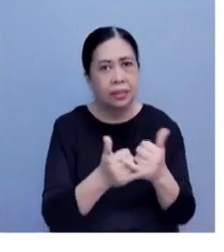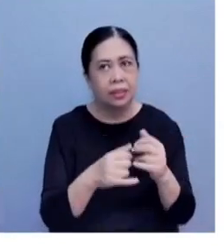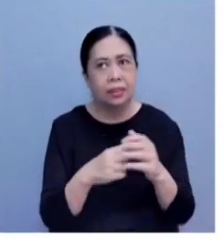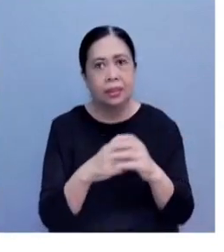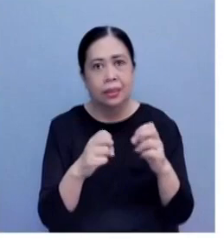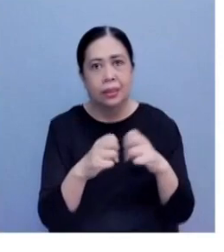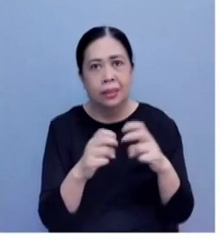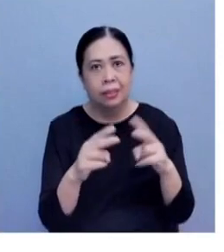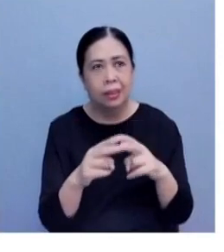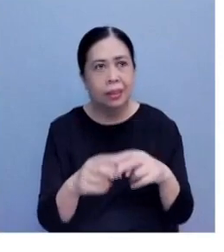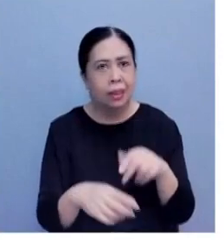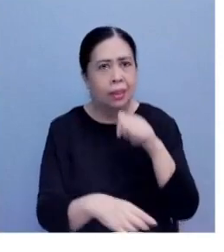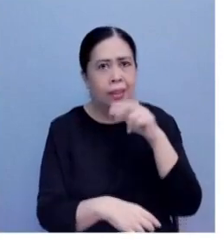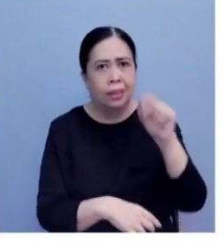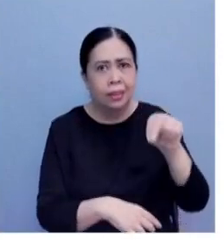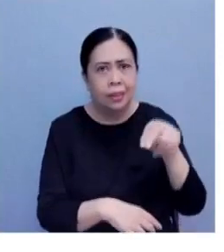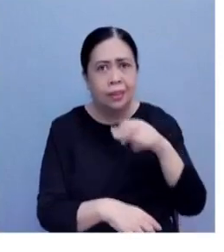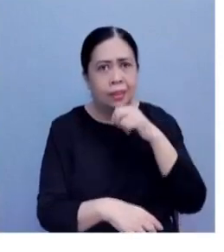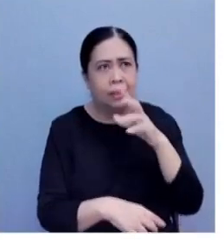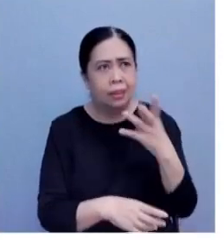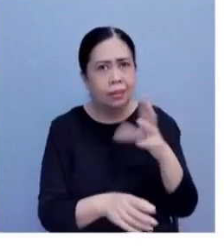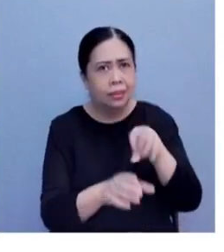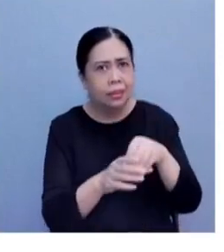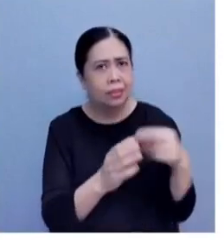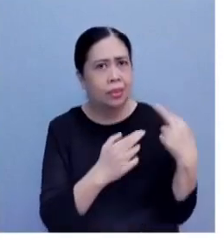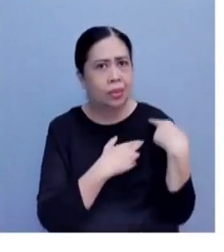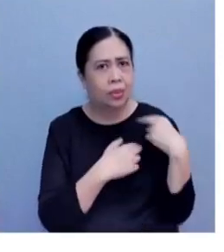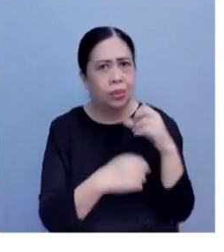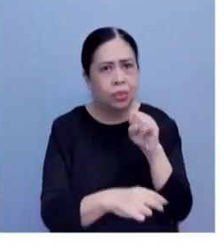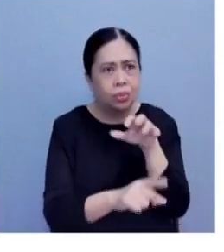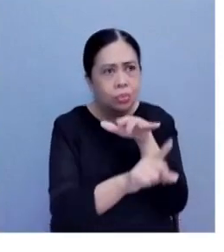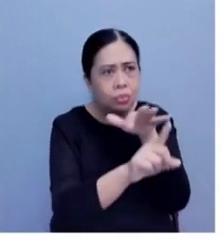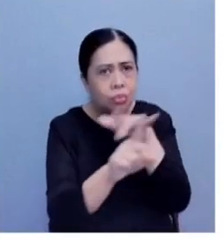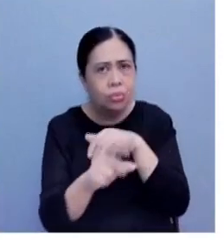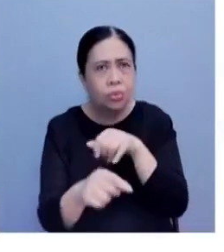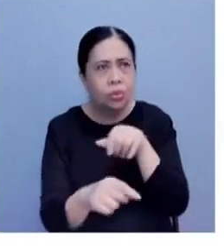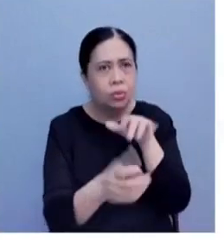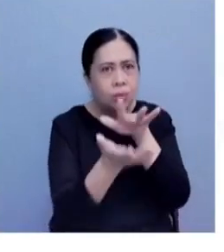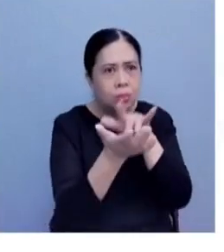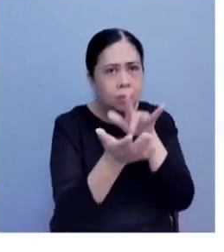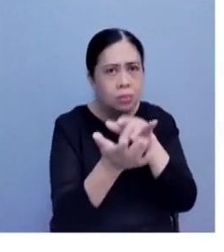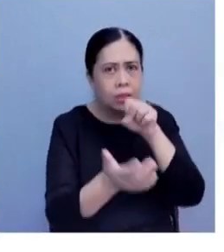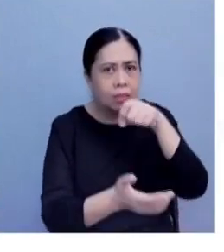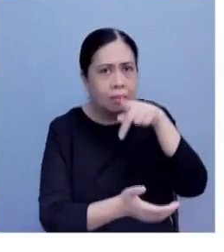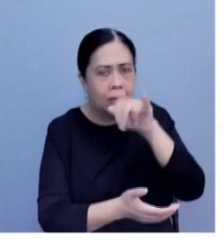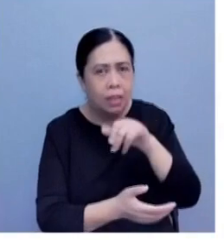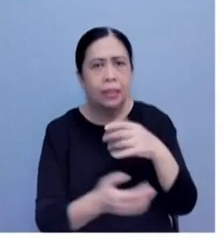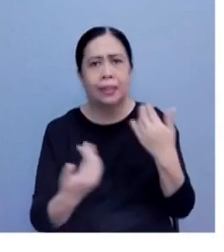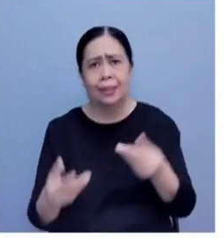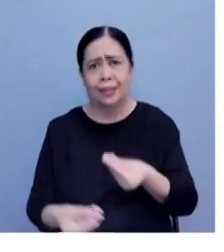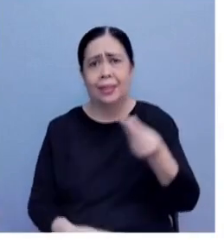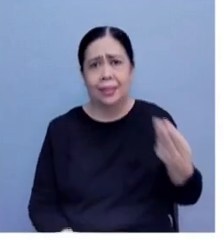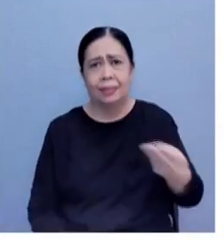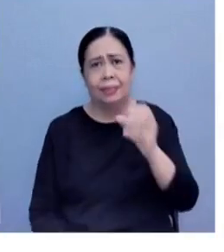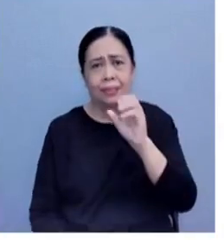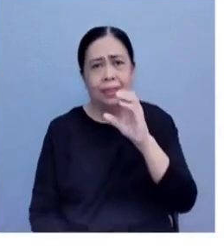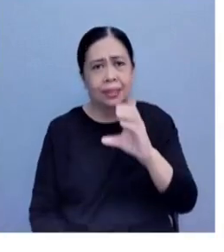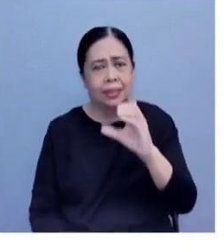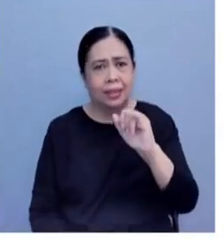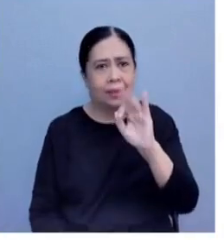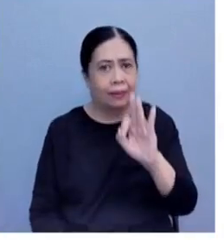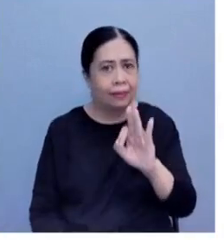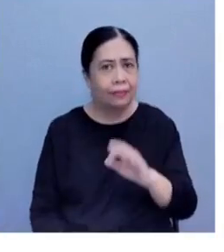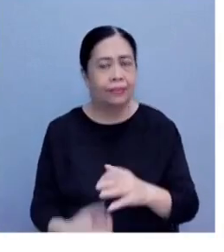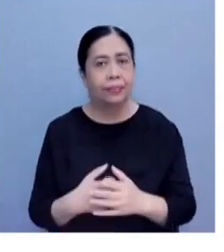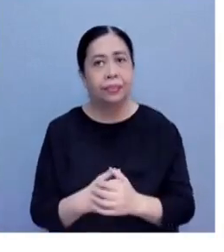hindi naman in line sa mandate nila ang surveillance or maniktik, ay mabibigyan pa rin ng confidential fund or intelligence